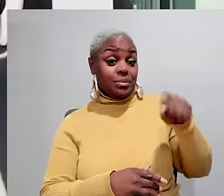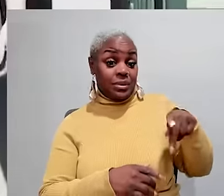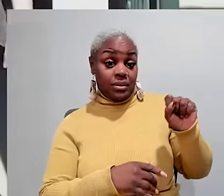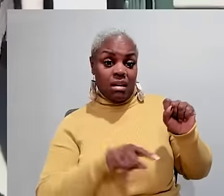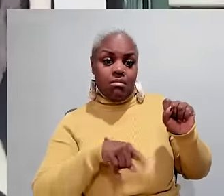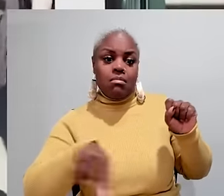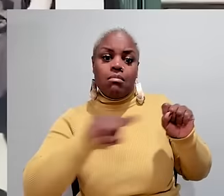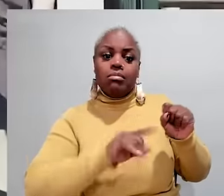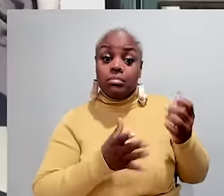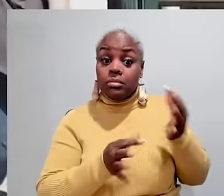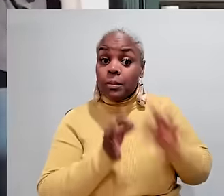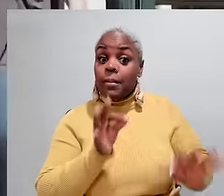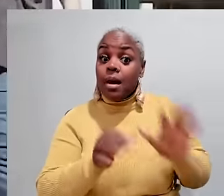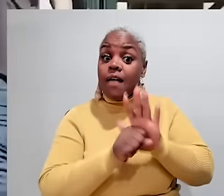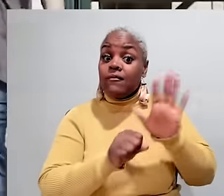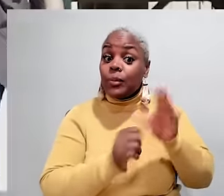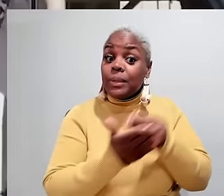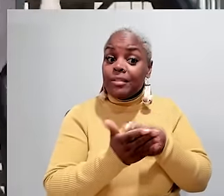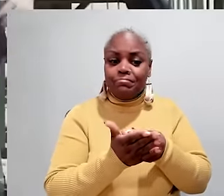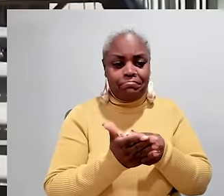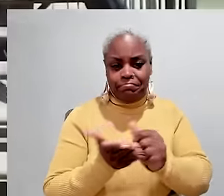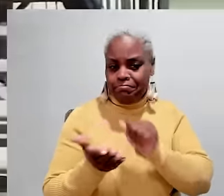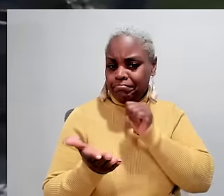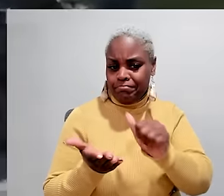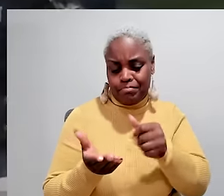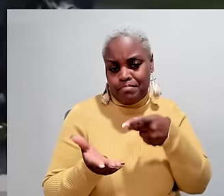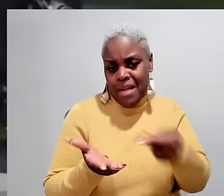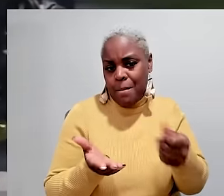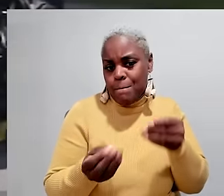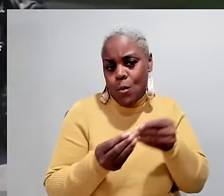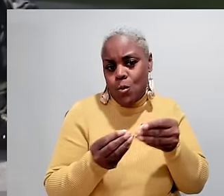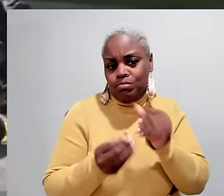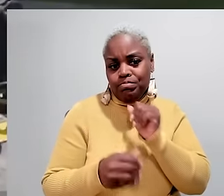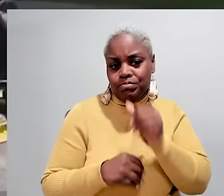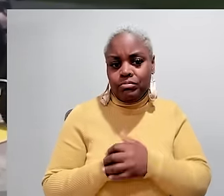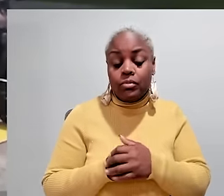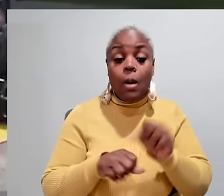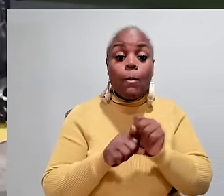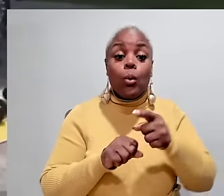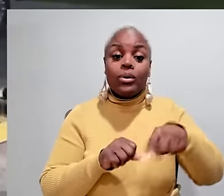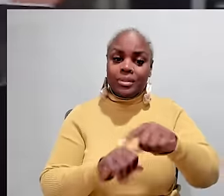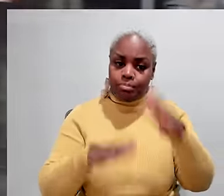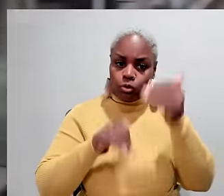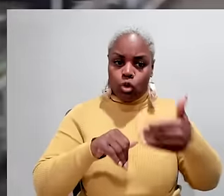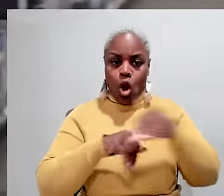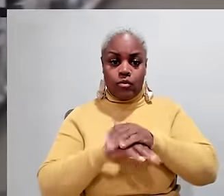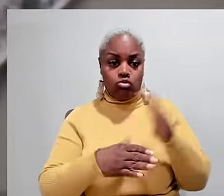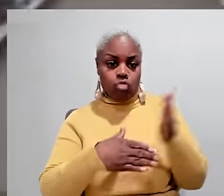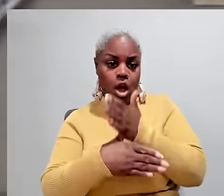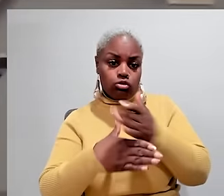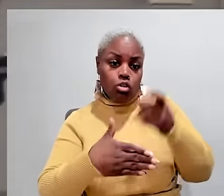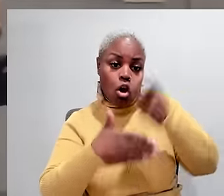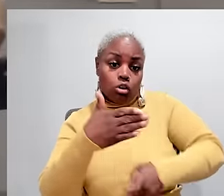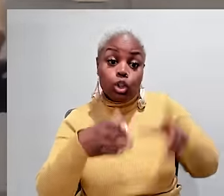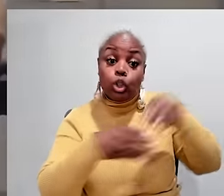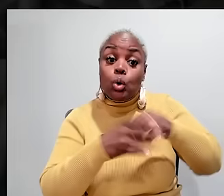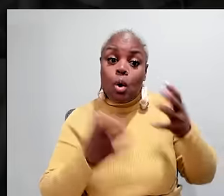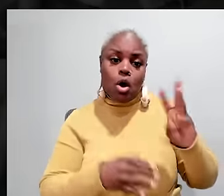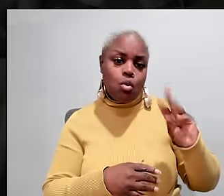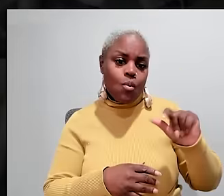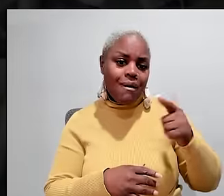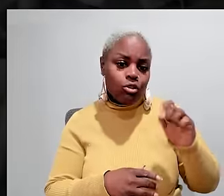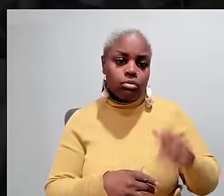provide in Louisiana those who hire DSPs say there is simply not enough money to pay them more